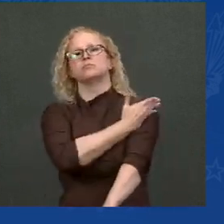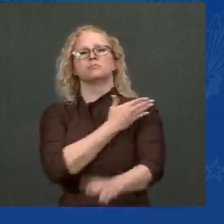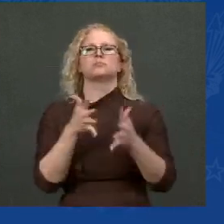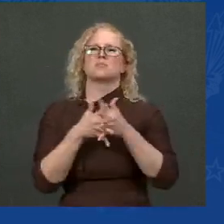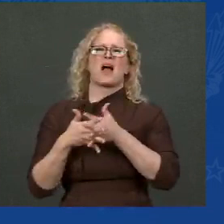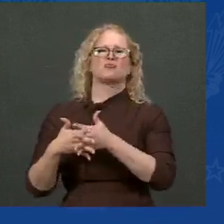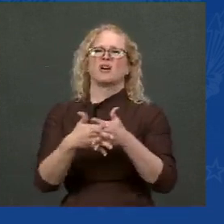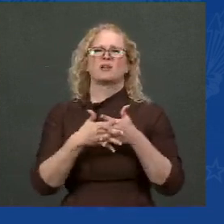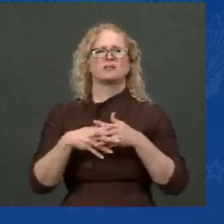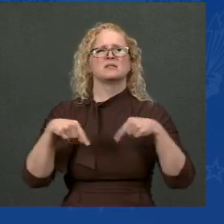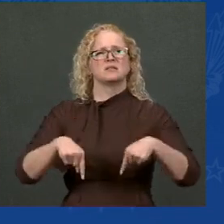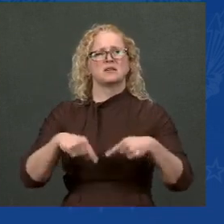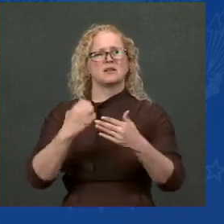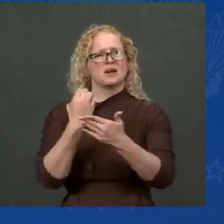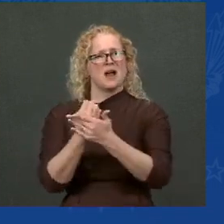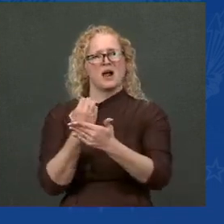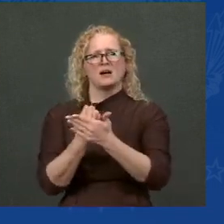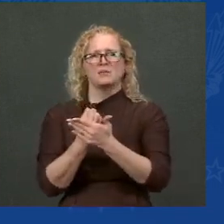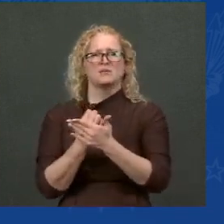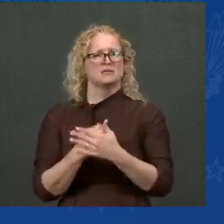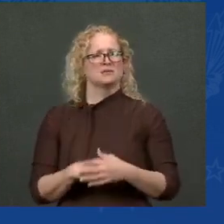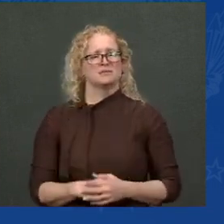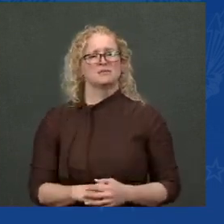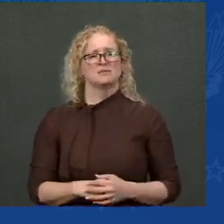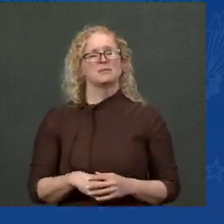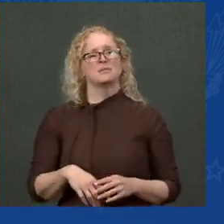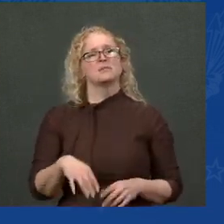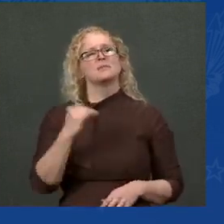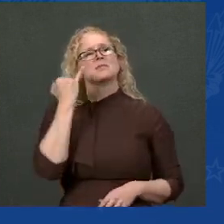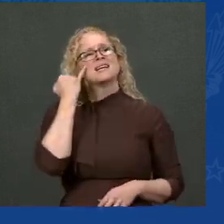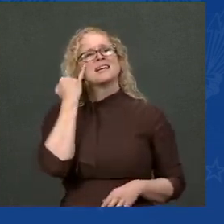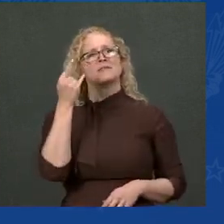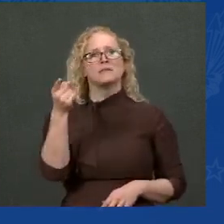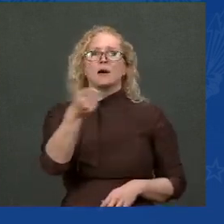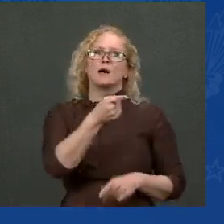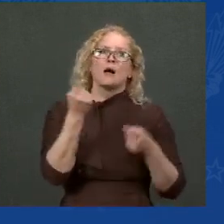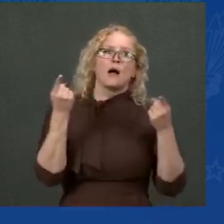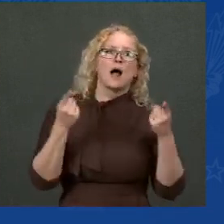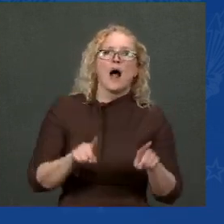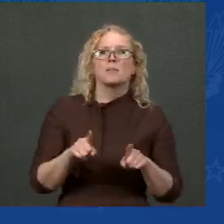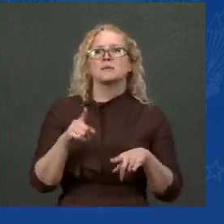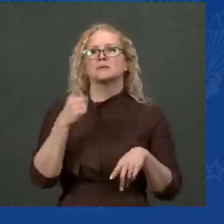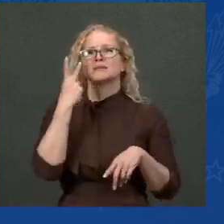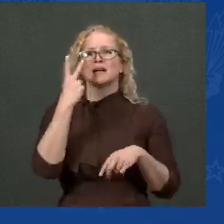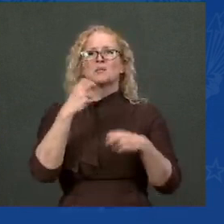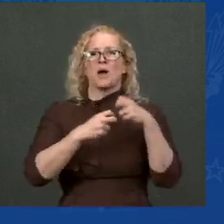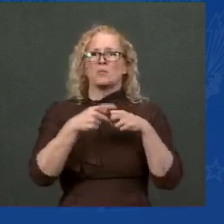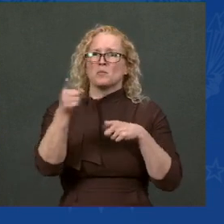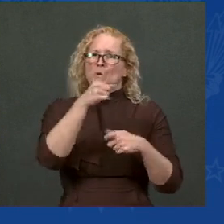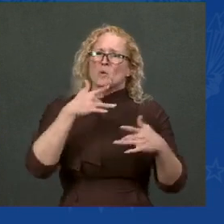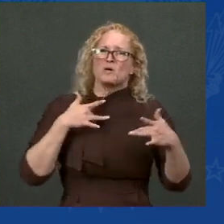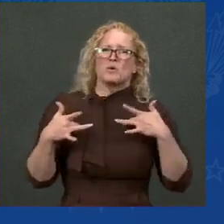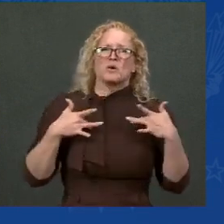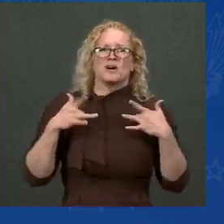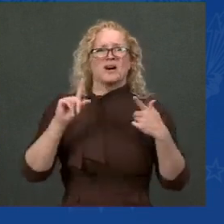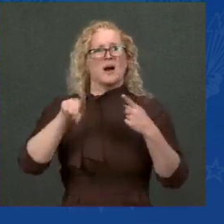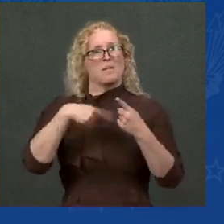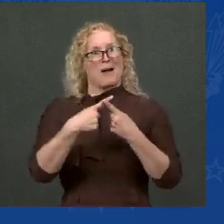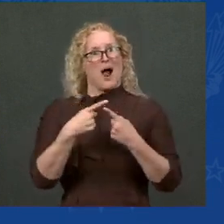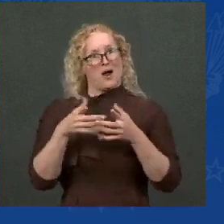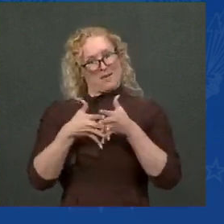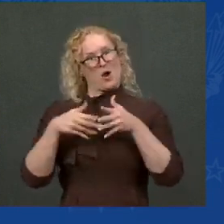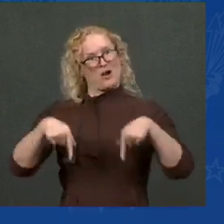bills. 17 Nobel Prize winners in economics have said — spontaneously wrote to me, together,